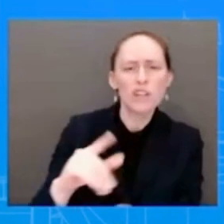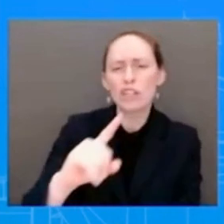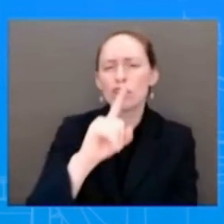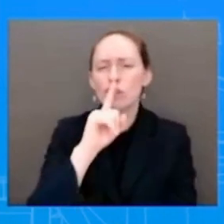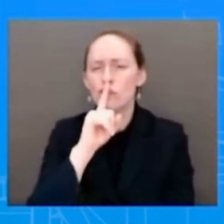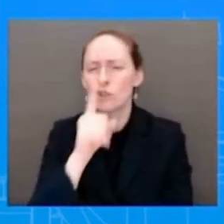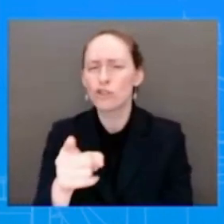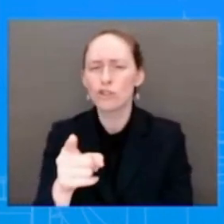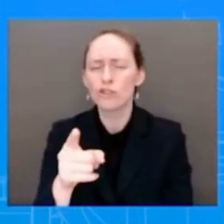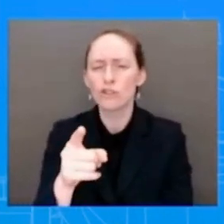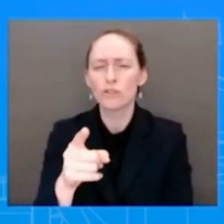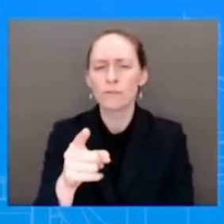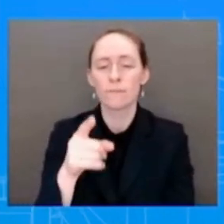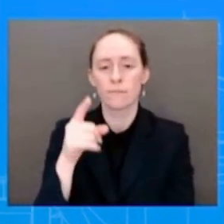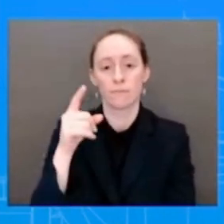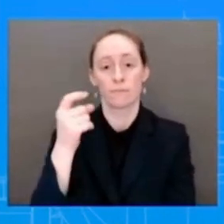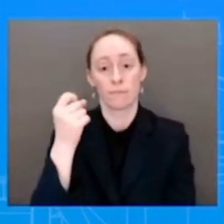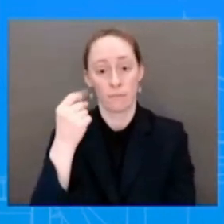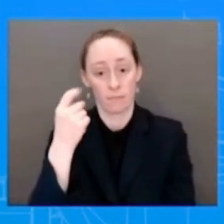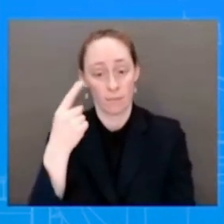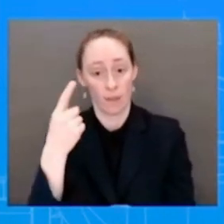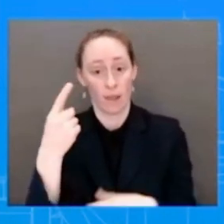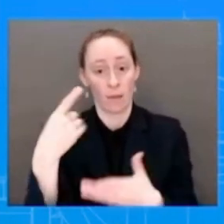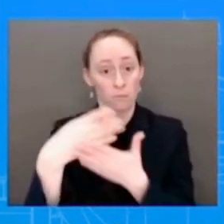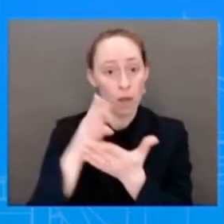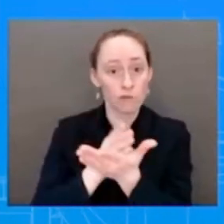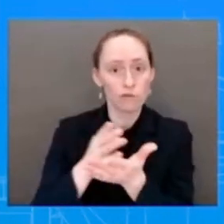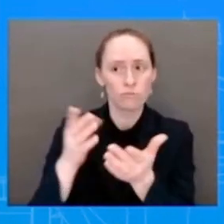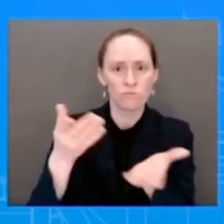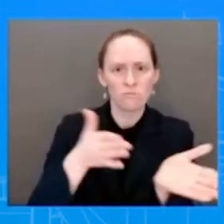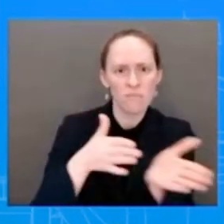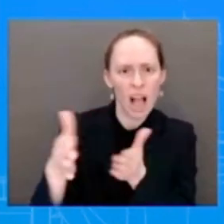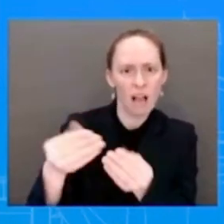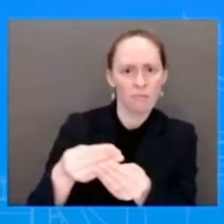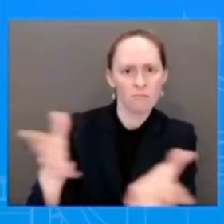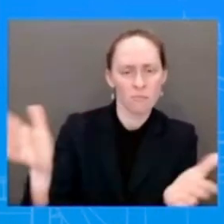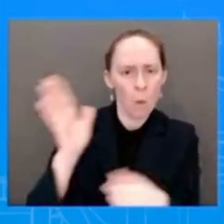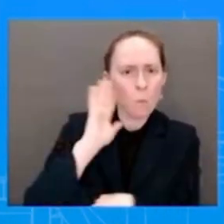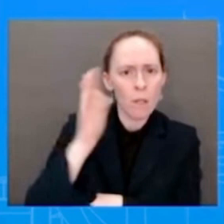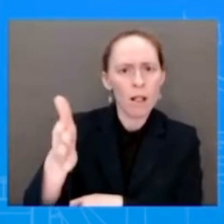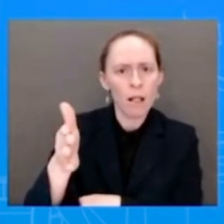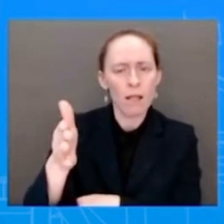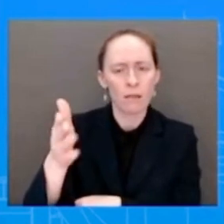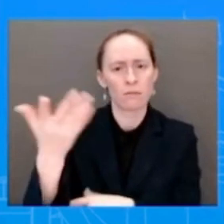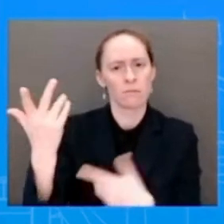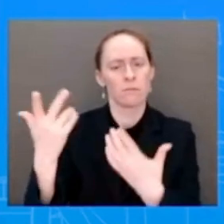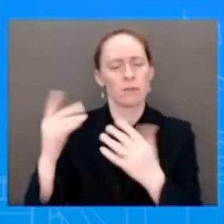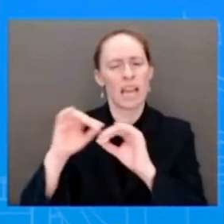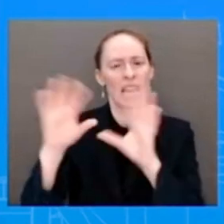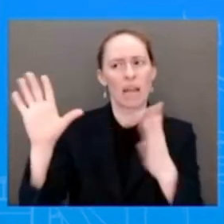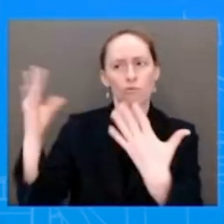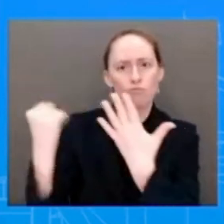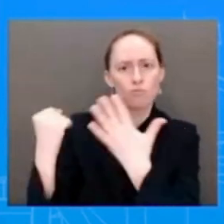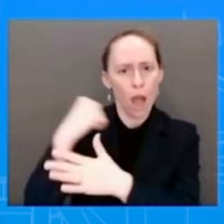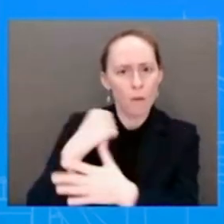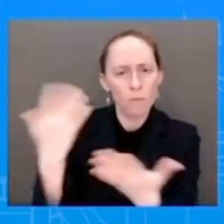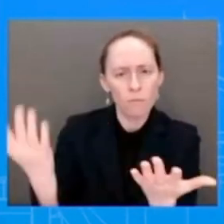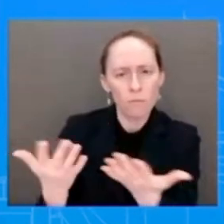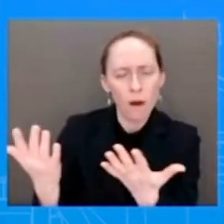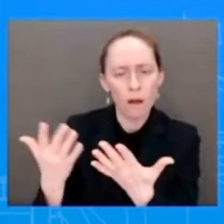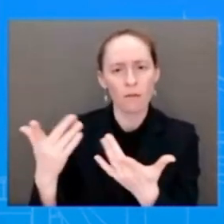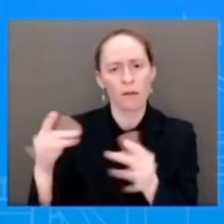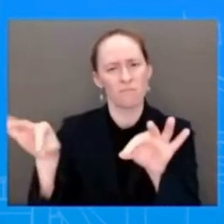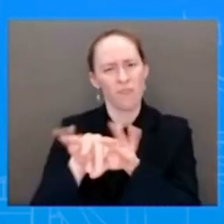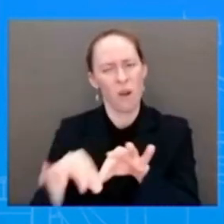priorities are, show how we need to be fiscally responsible as we talk about the American people. He'll have that on March 9th. And he